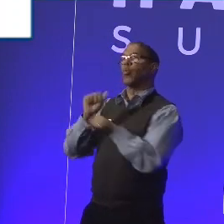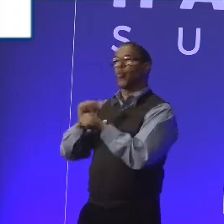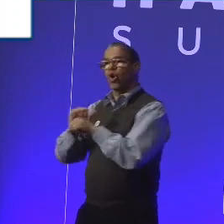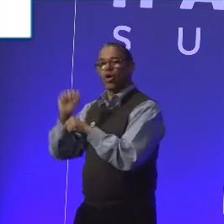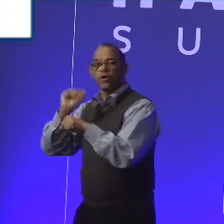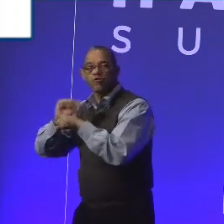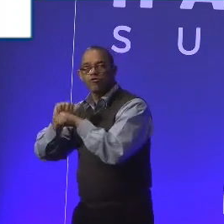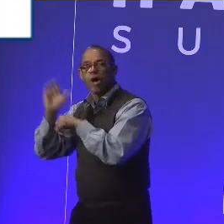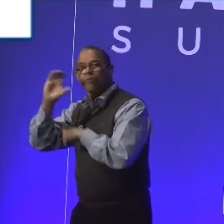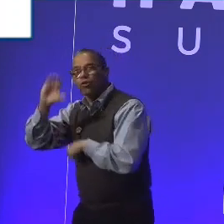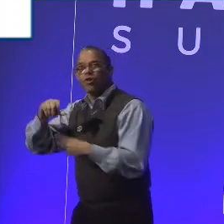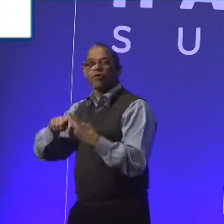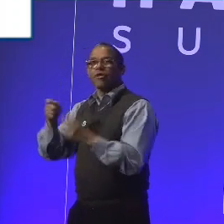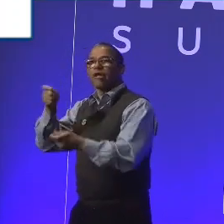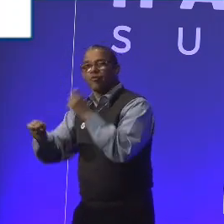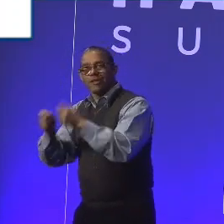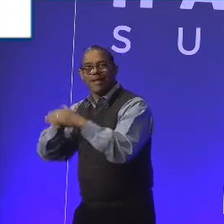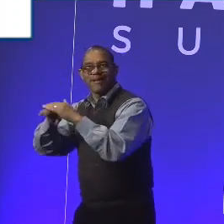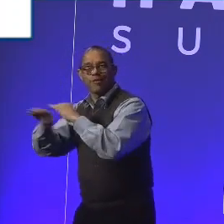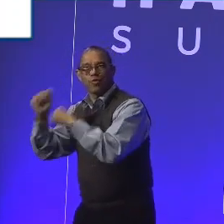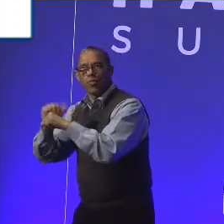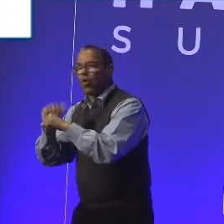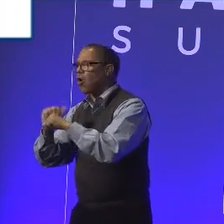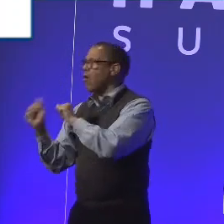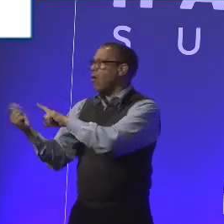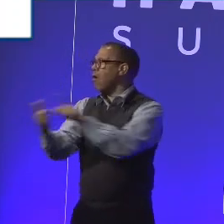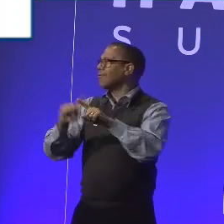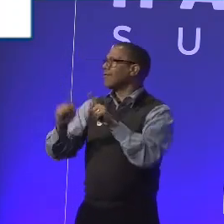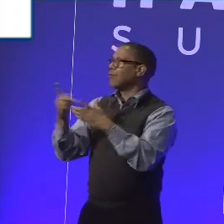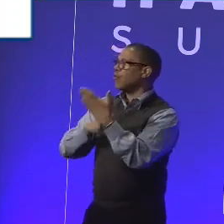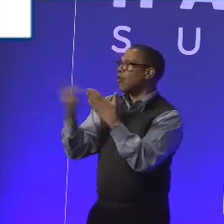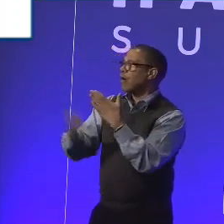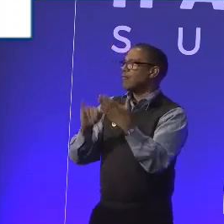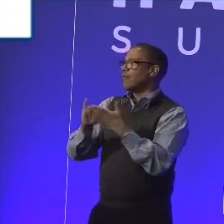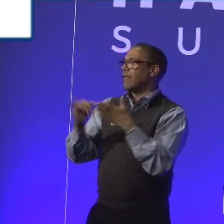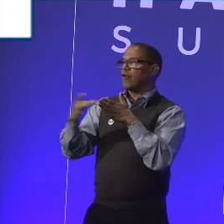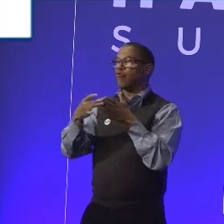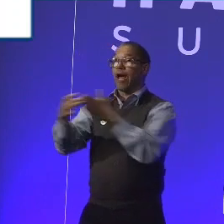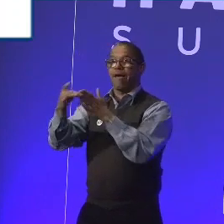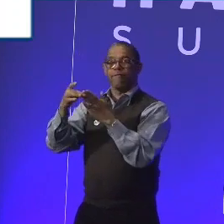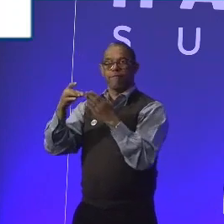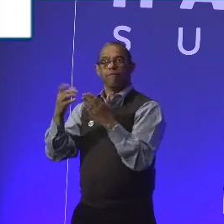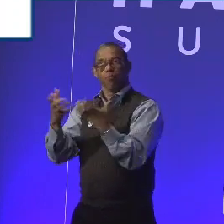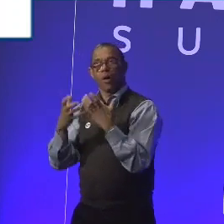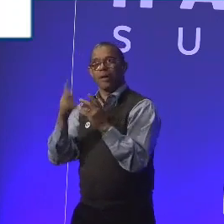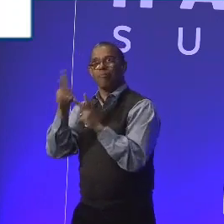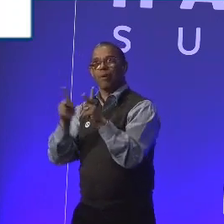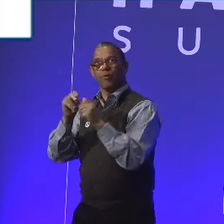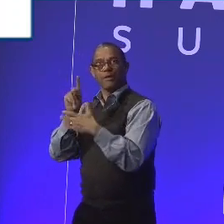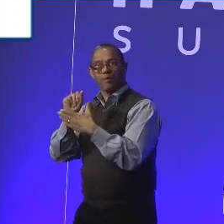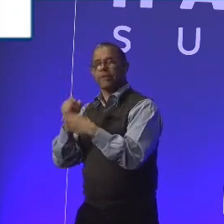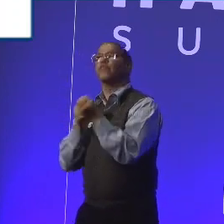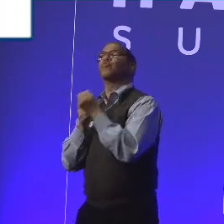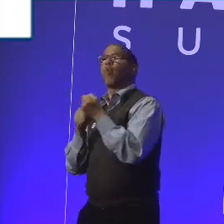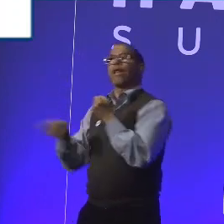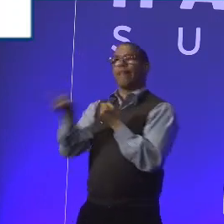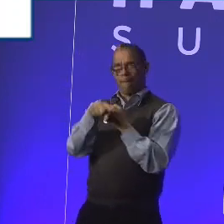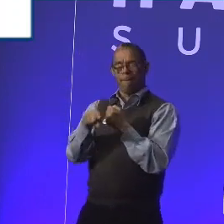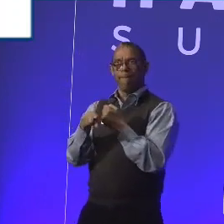adjustments and access to work. These are all programs essentially to kind of drive more people with disabilities or support people with disabilities.